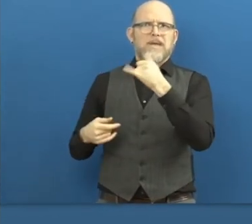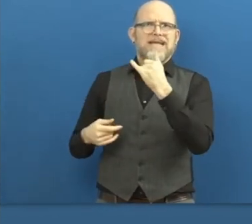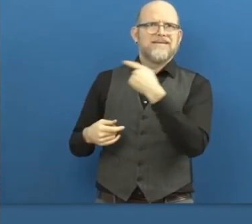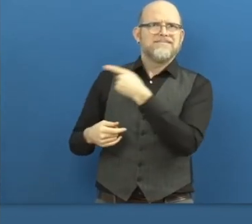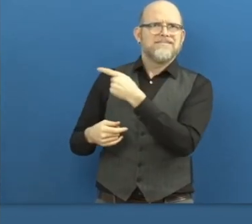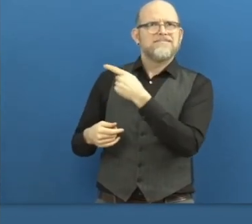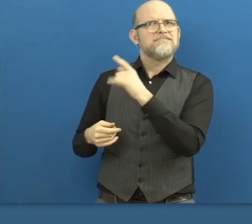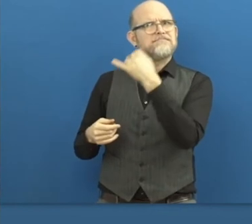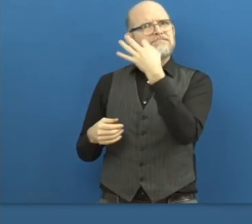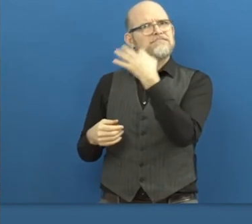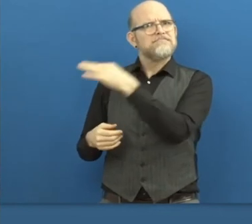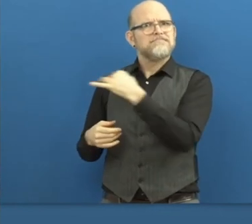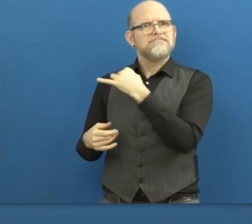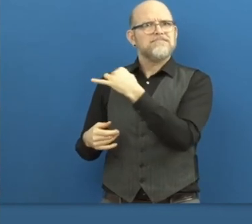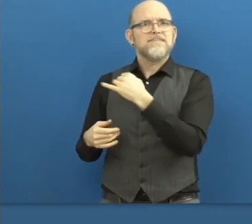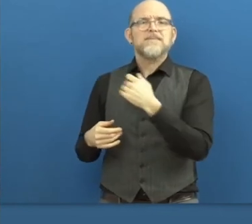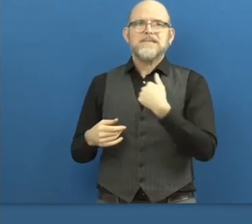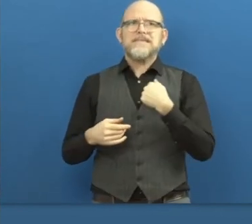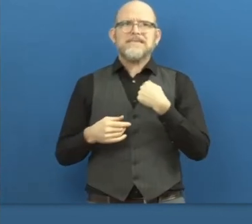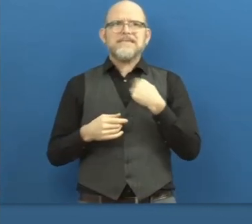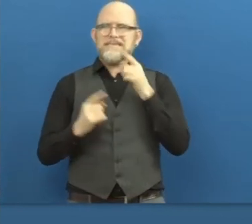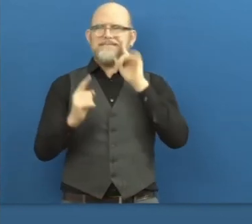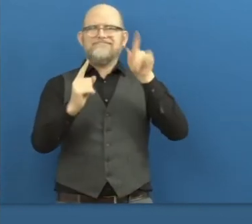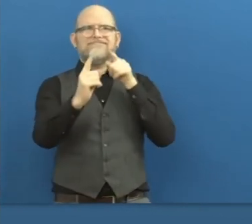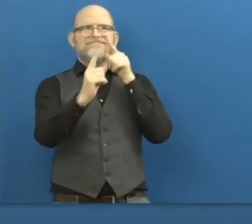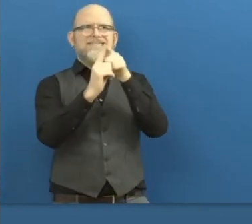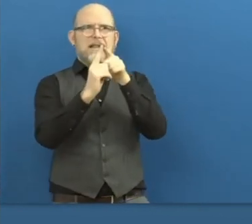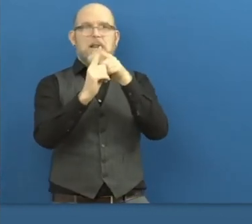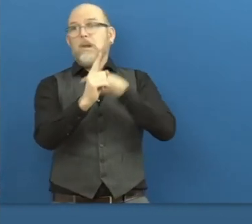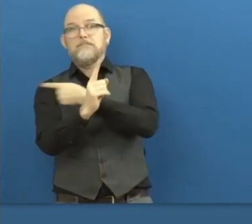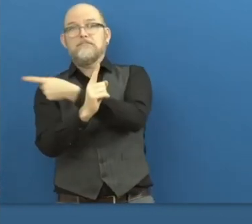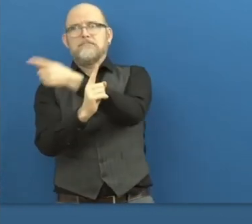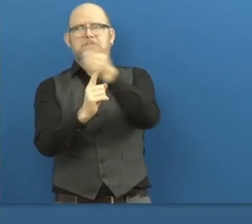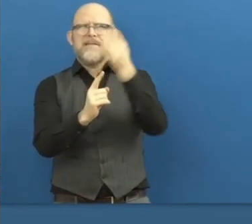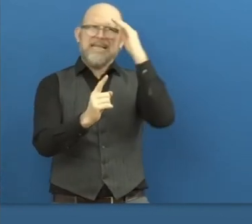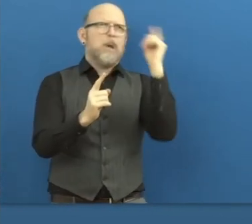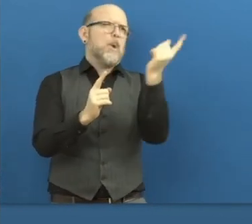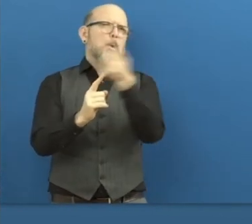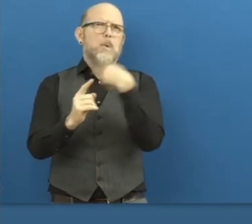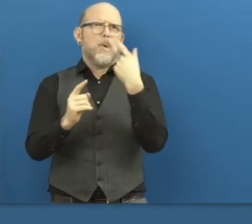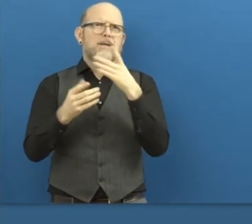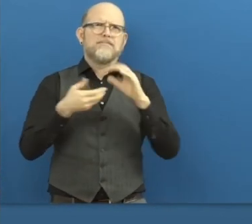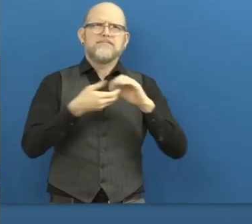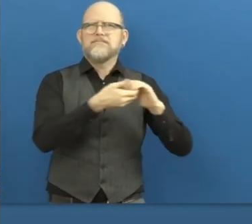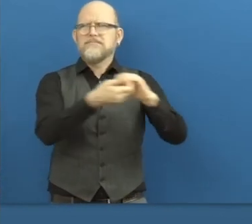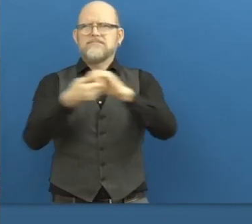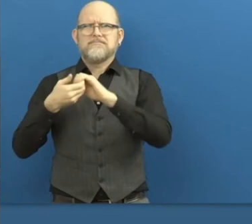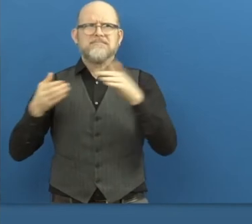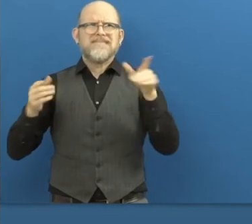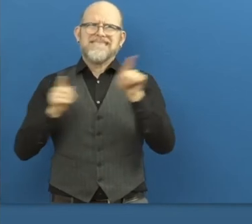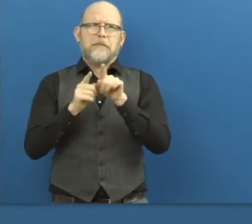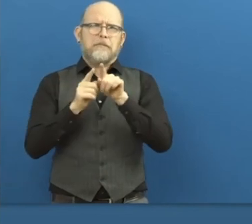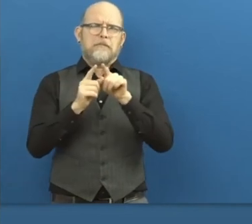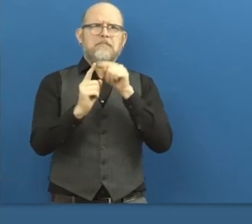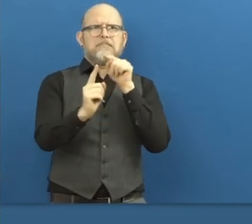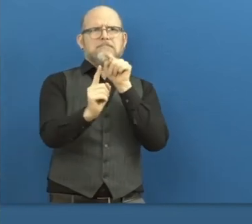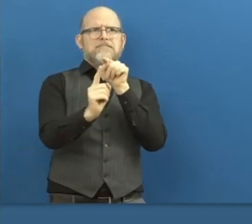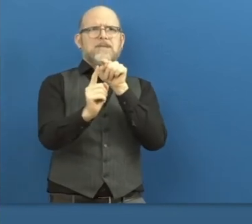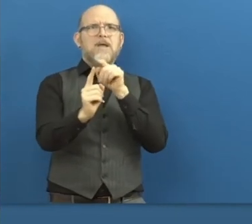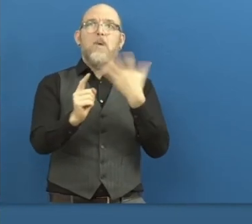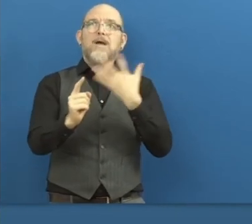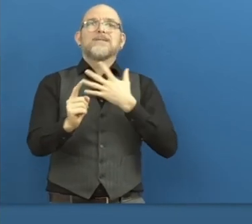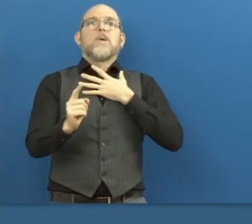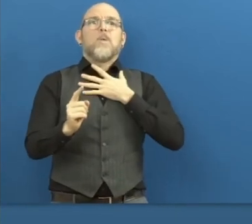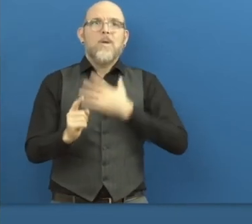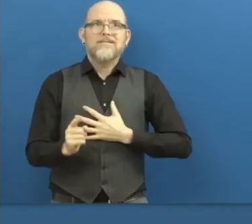it's the goal for all the organizations that are present here, is to be no longer necessary. And in order to do that, we